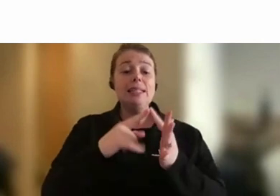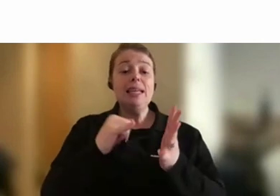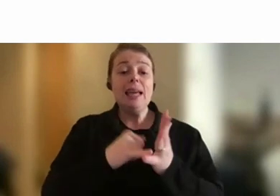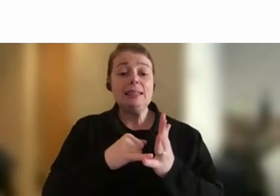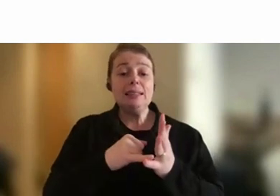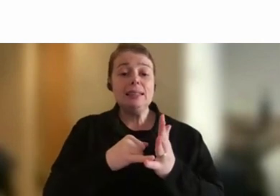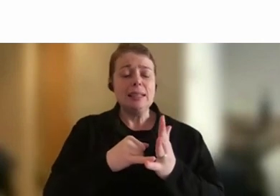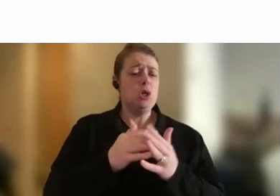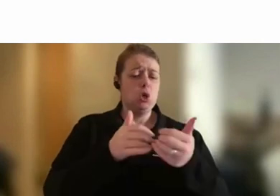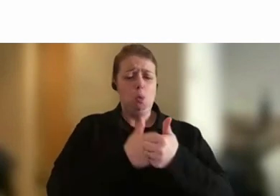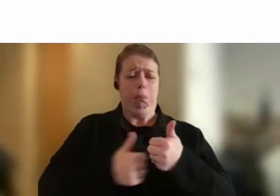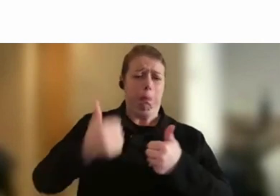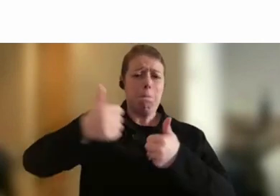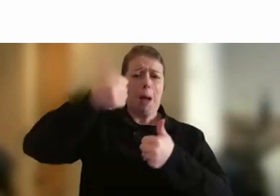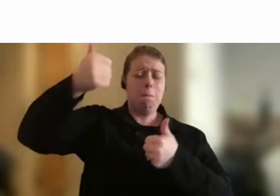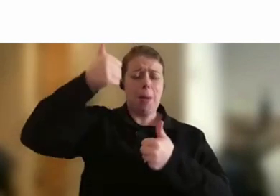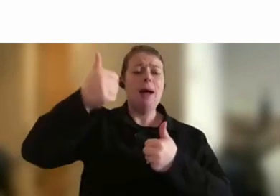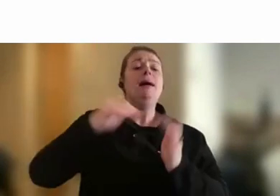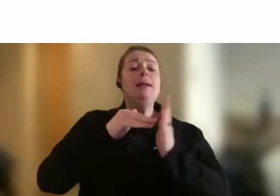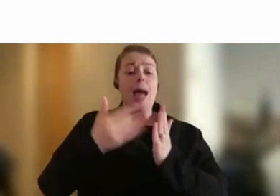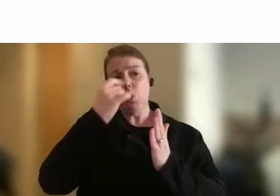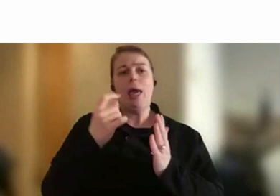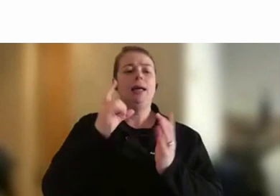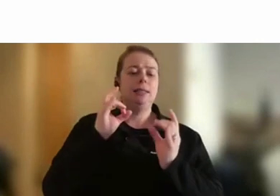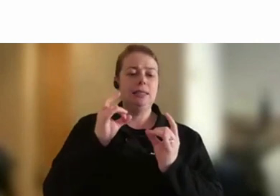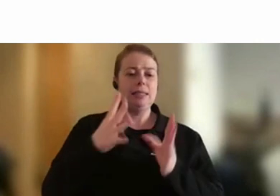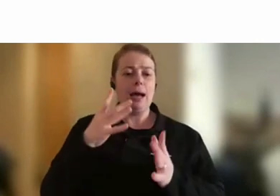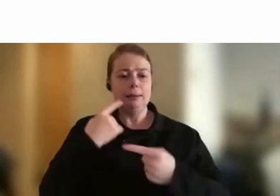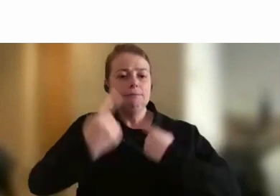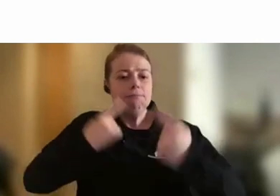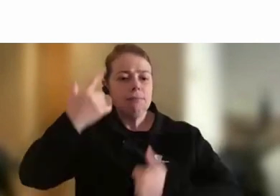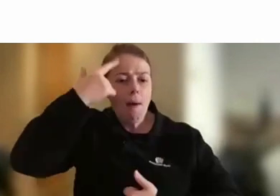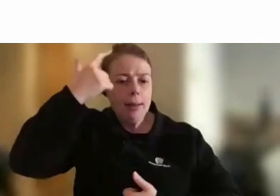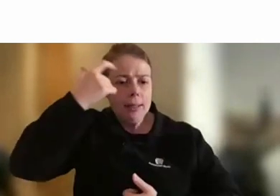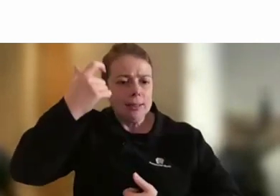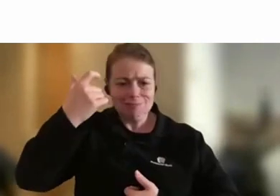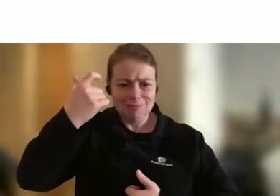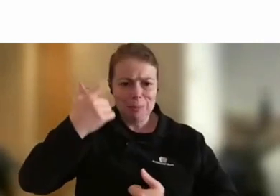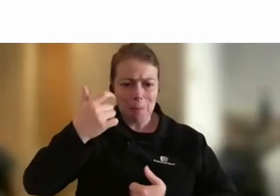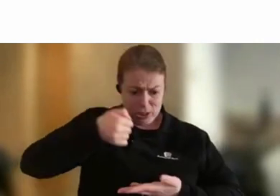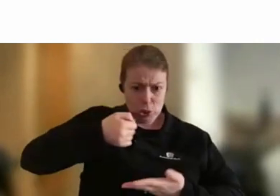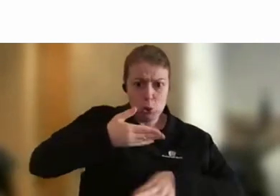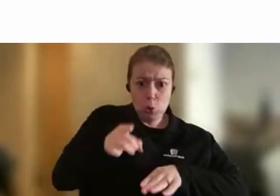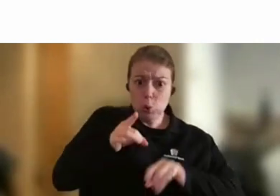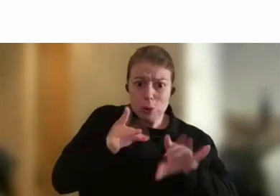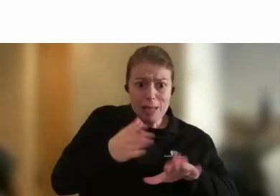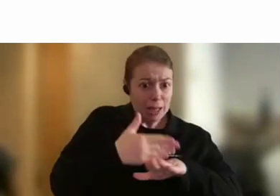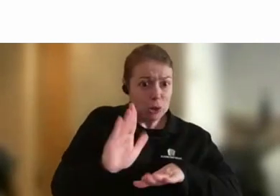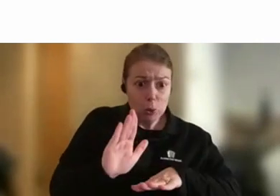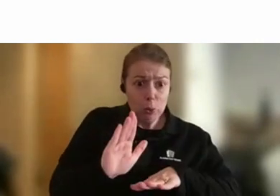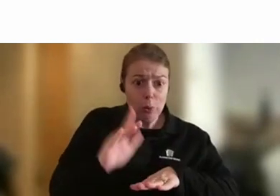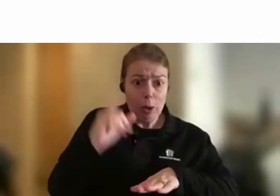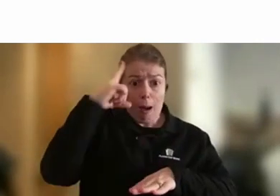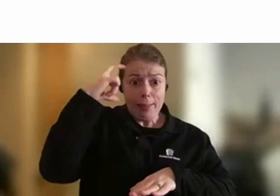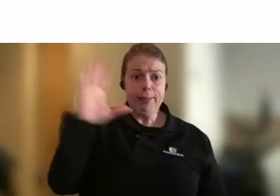think these are the things we really need to think about. The other thing I would say is if we really want to think about what we need to do to attract